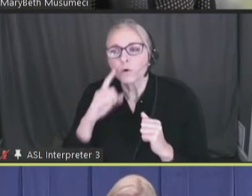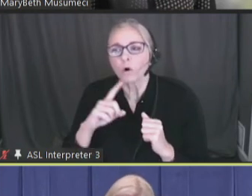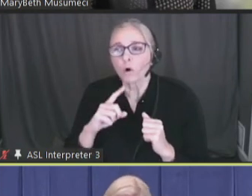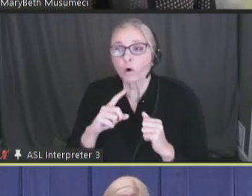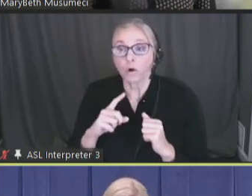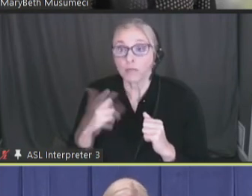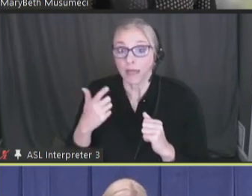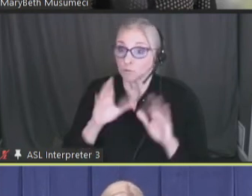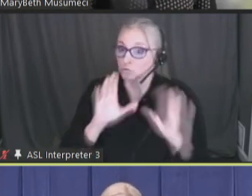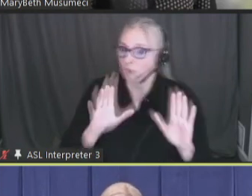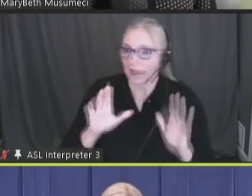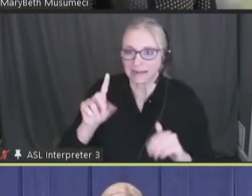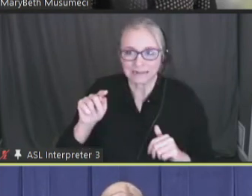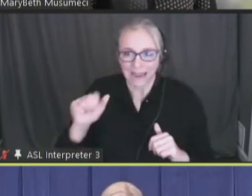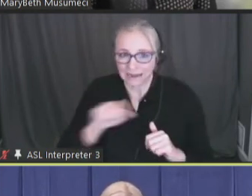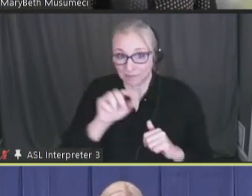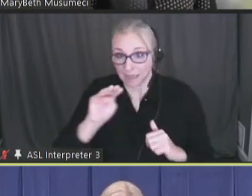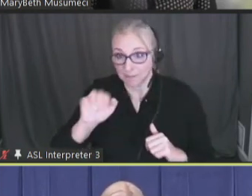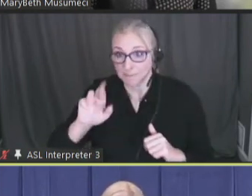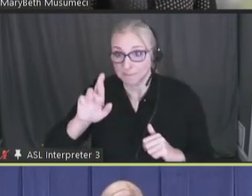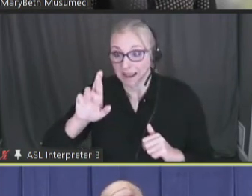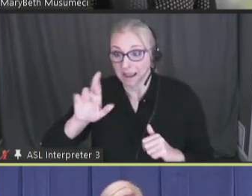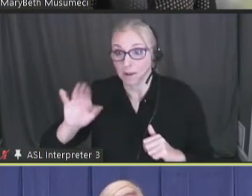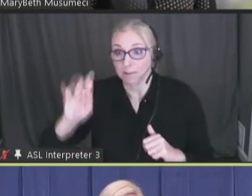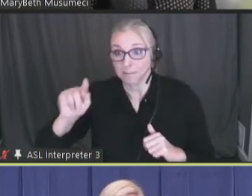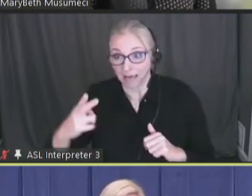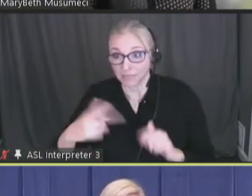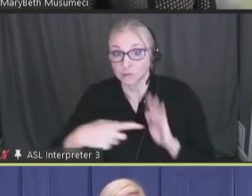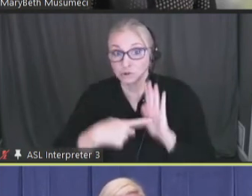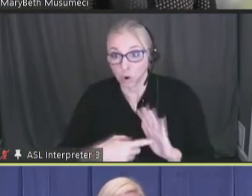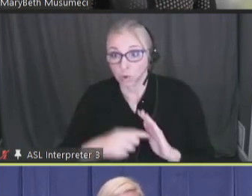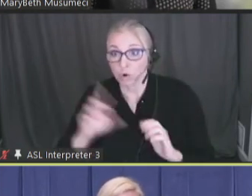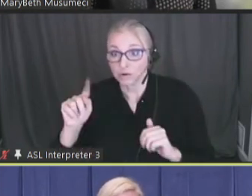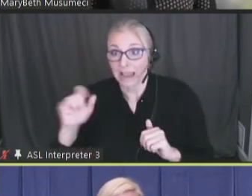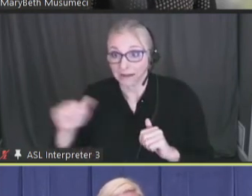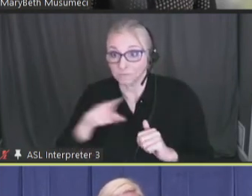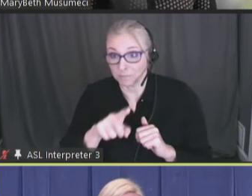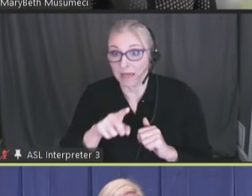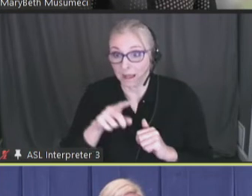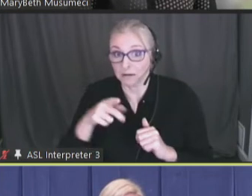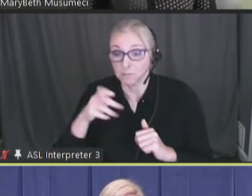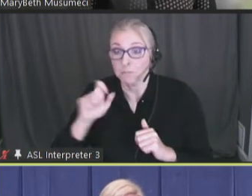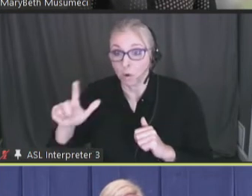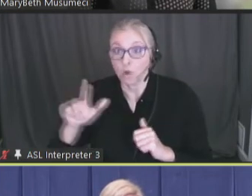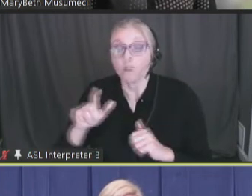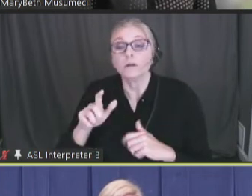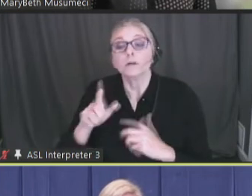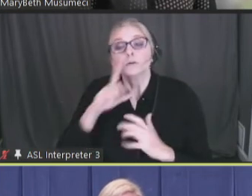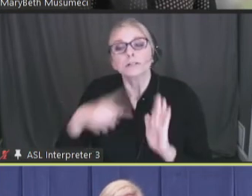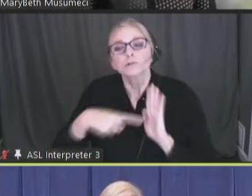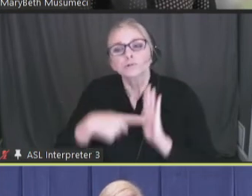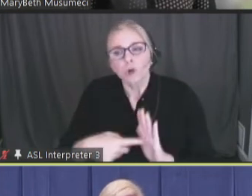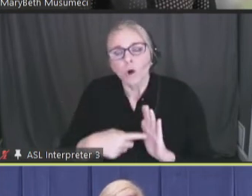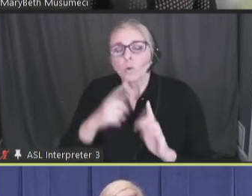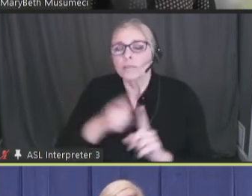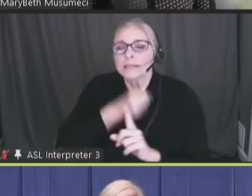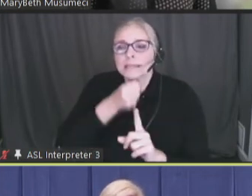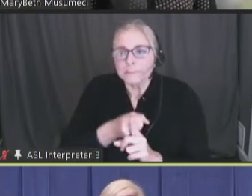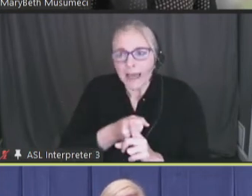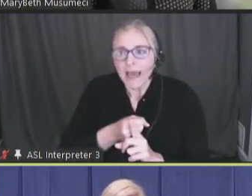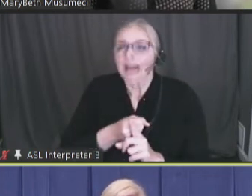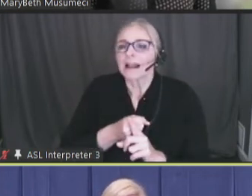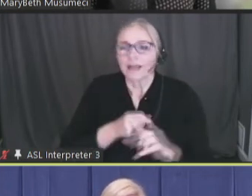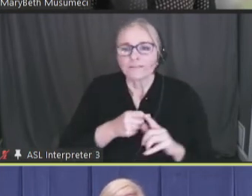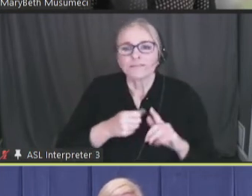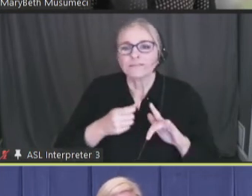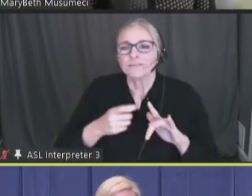data Mary Beth showed from the Household Pulse Survey to illustrate the impact of the gaps in data.